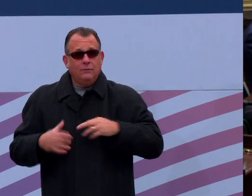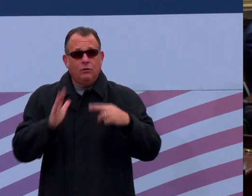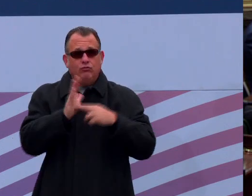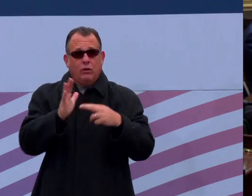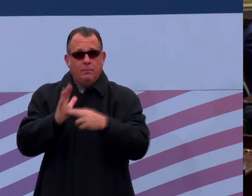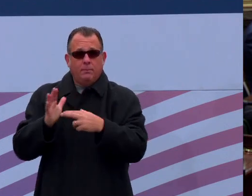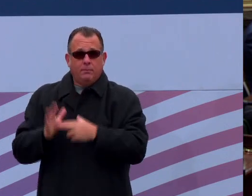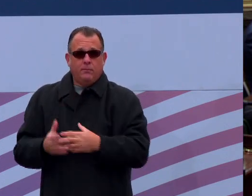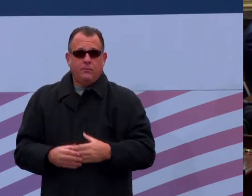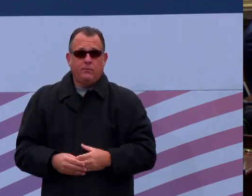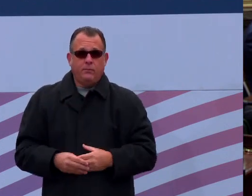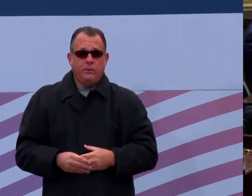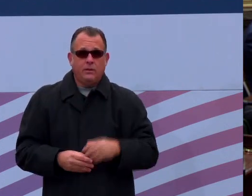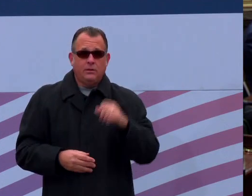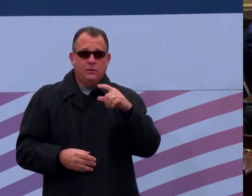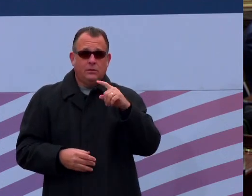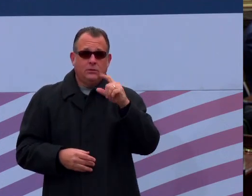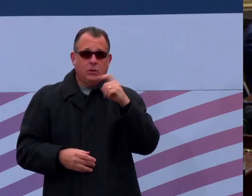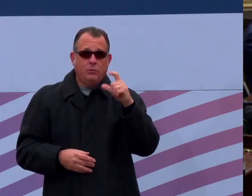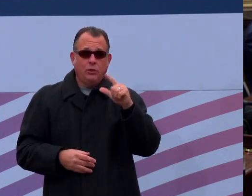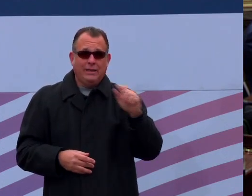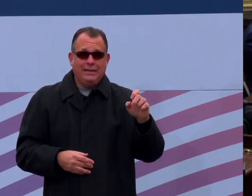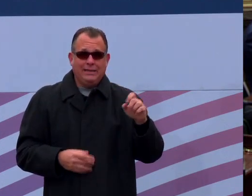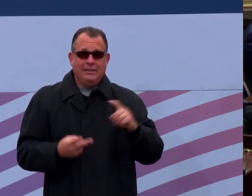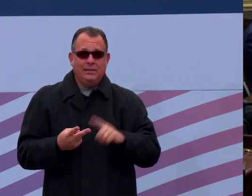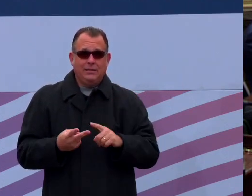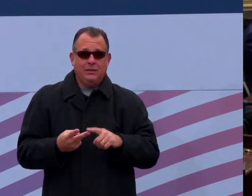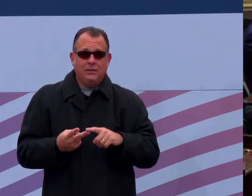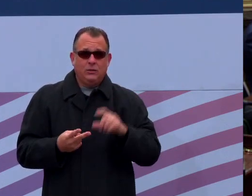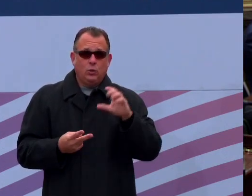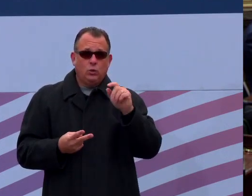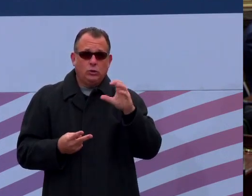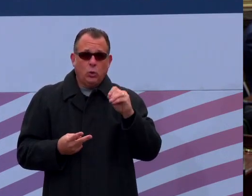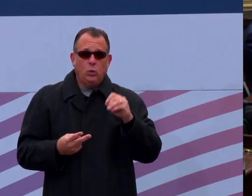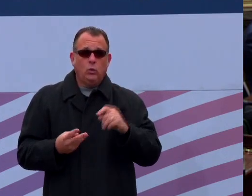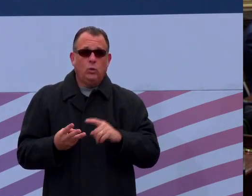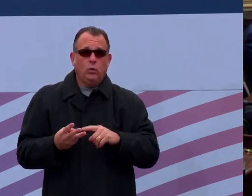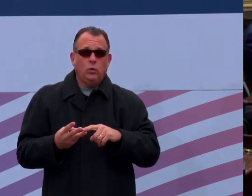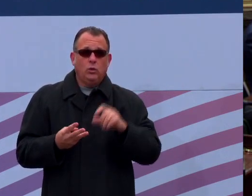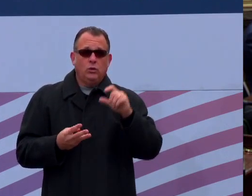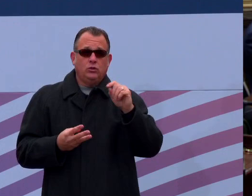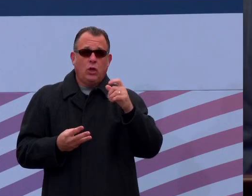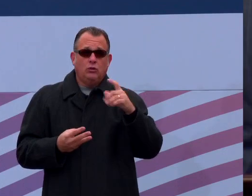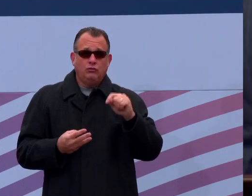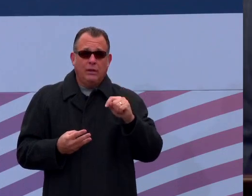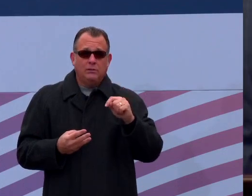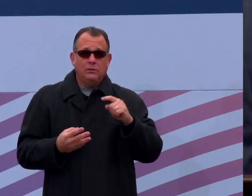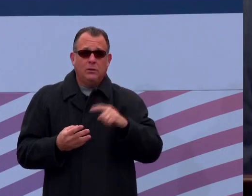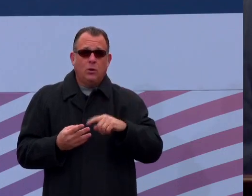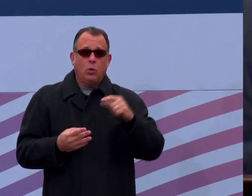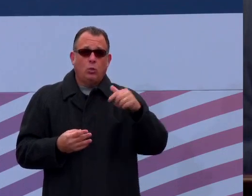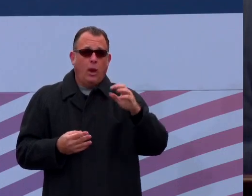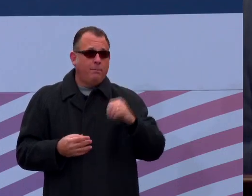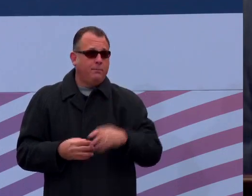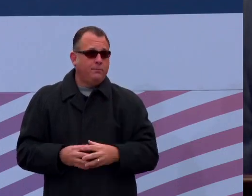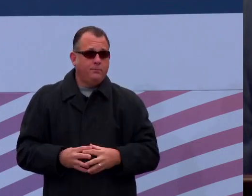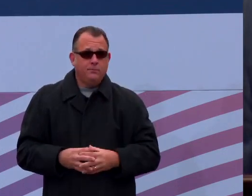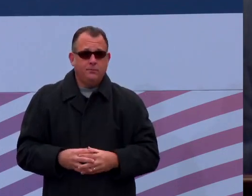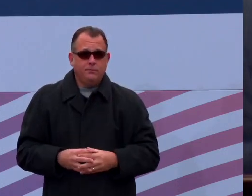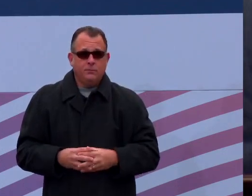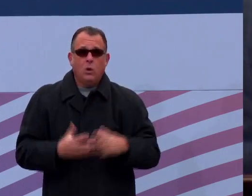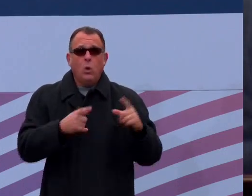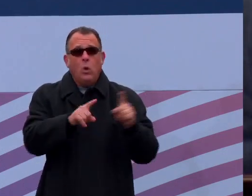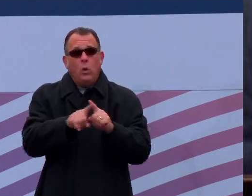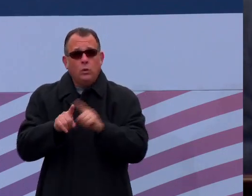Lee, Representative Chris Deluzio, Representative Matt Cartwright, and Representative Susan Wild. We're also joined today by members